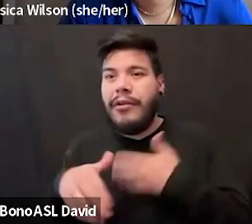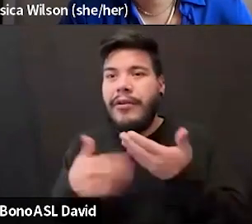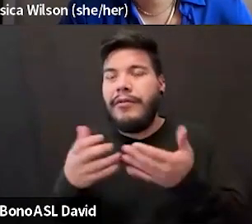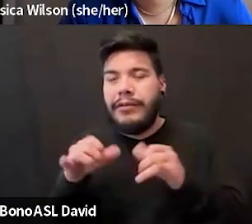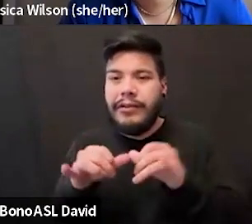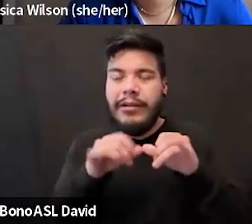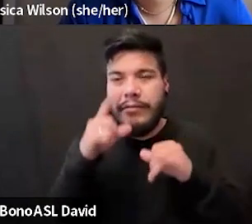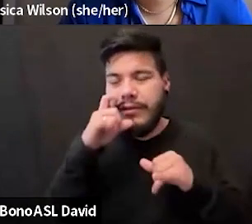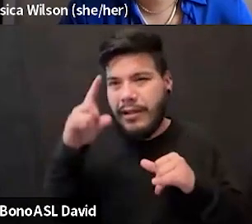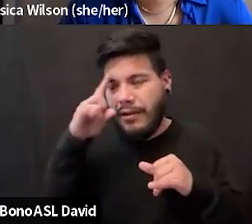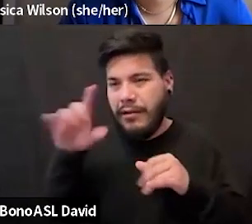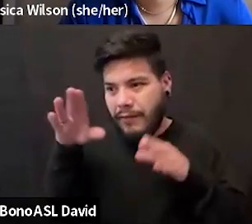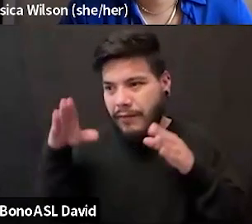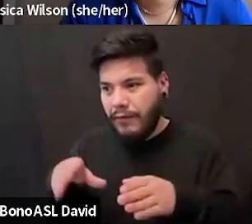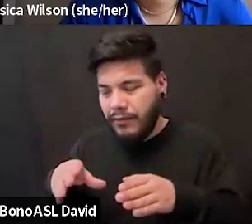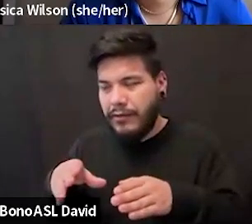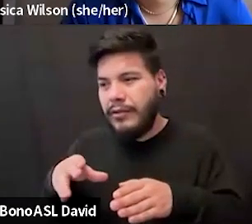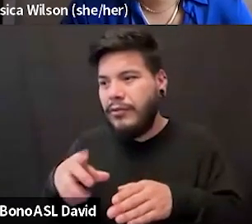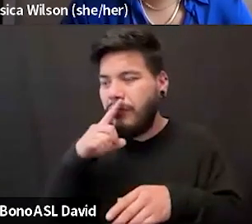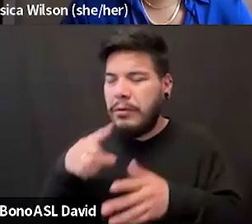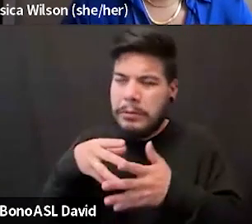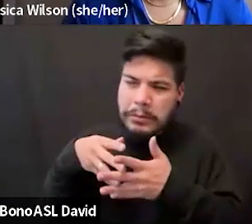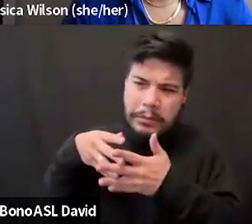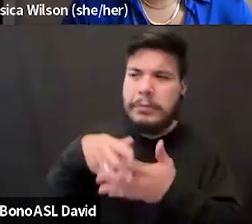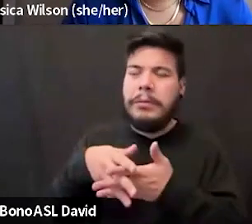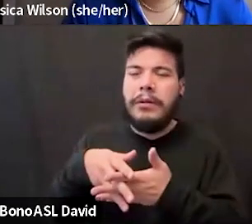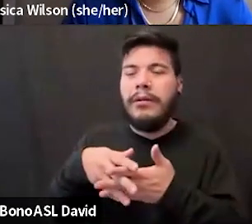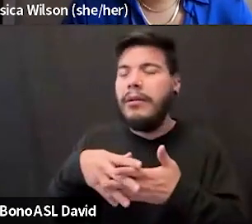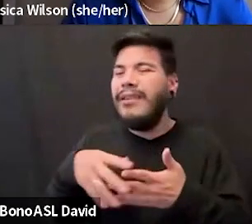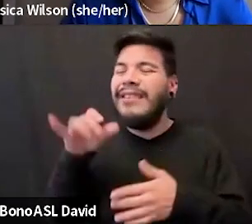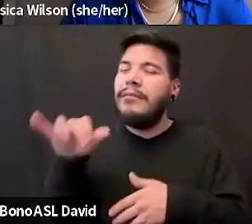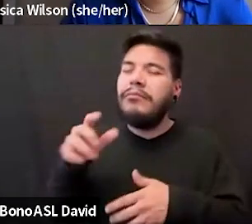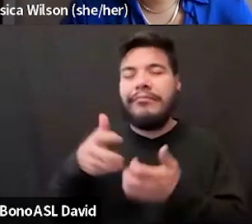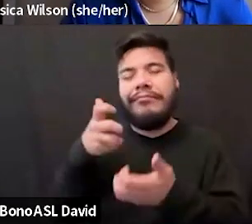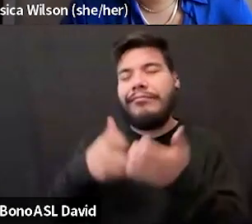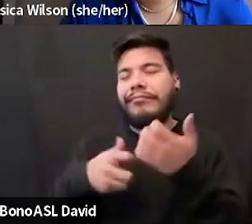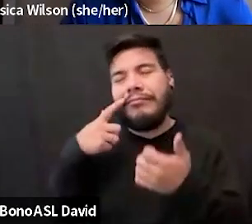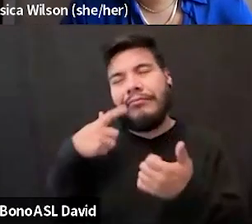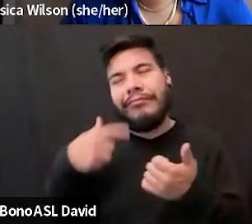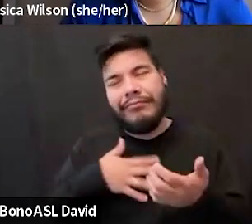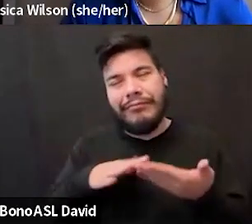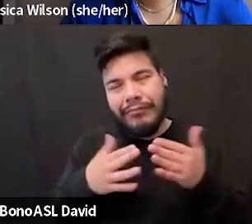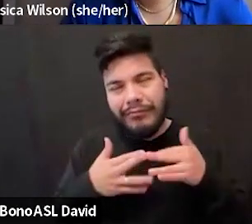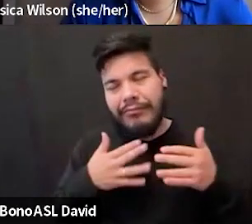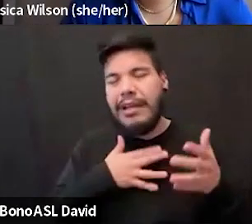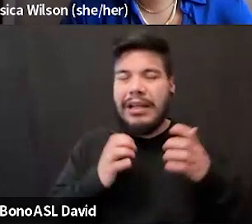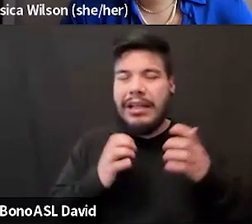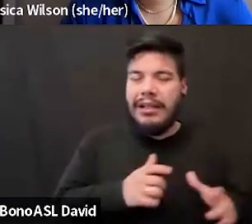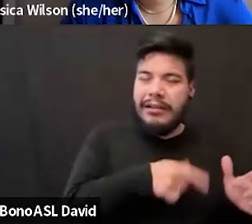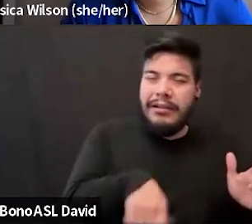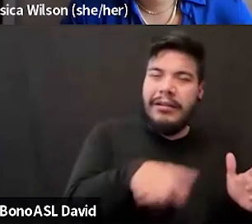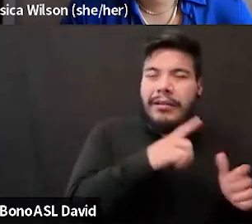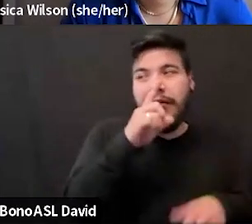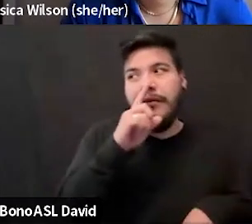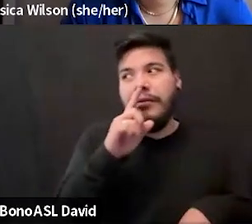focus on health to be very deeply embedded. And it just wasn't for me, for my friends, for my community, my clients, especially as somebody with a